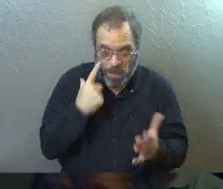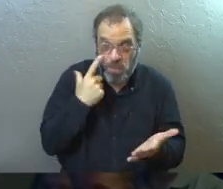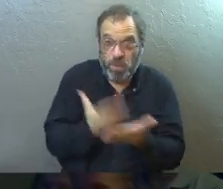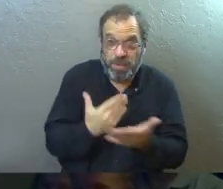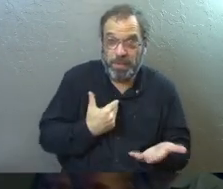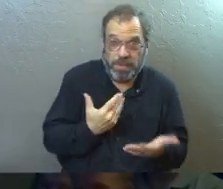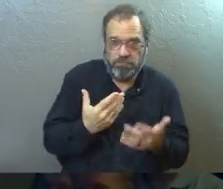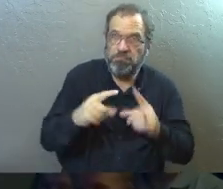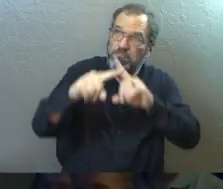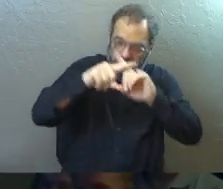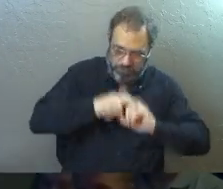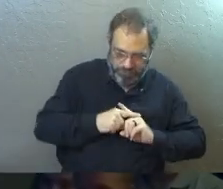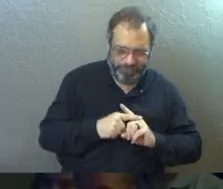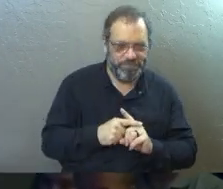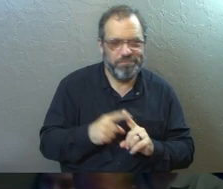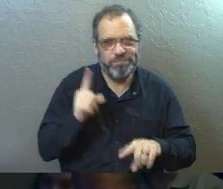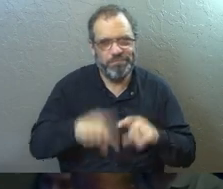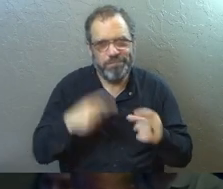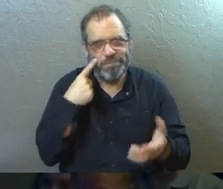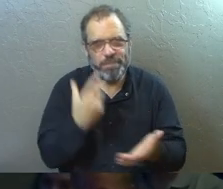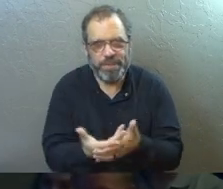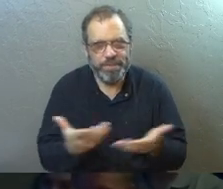prove to me that you are.